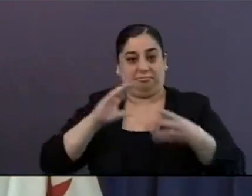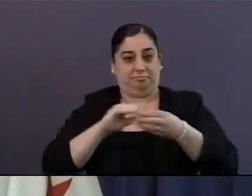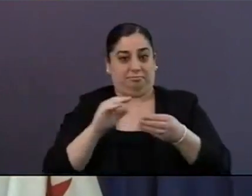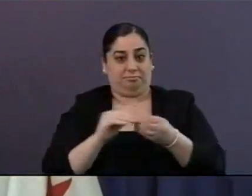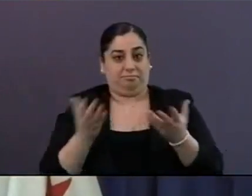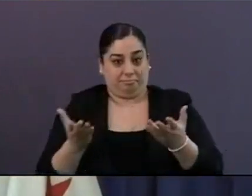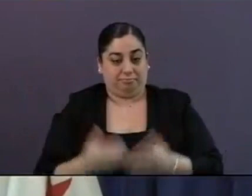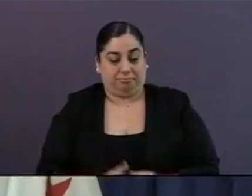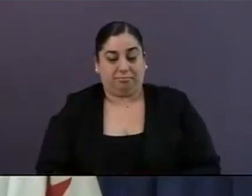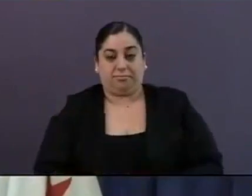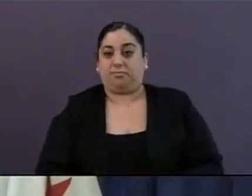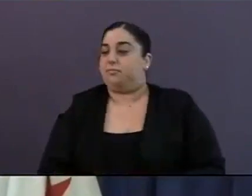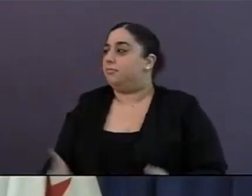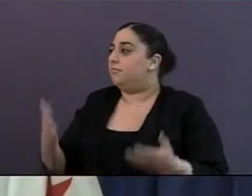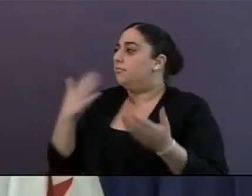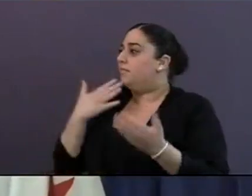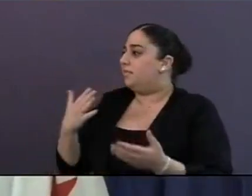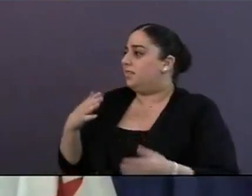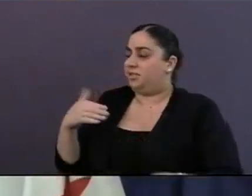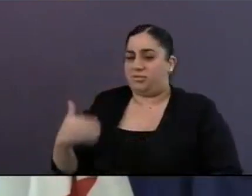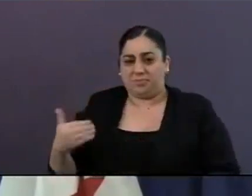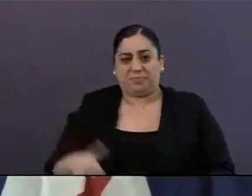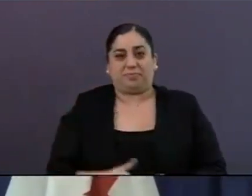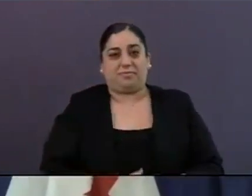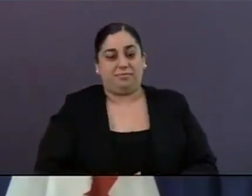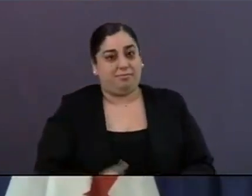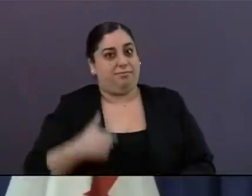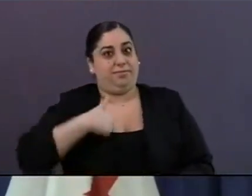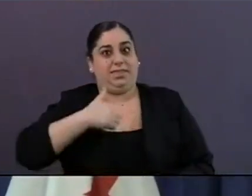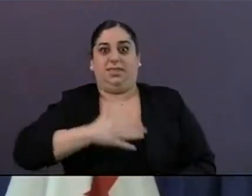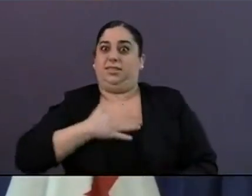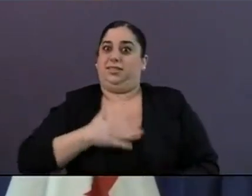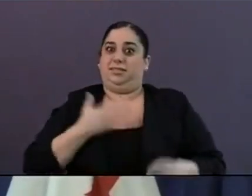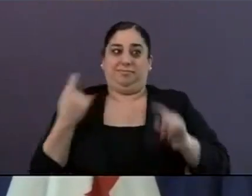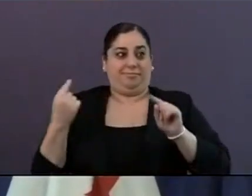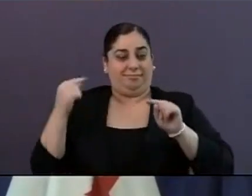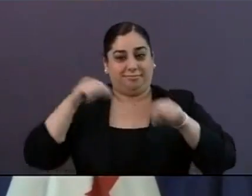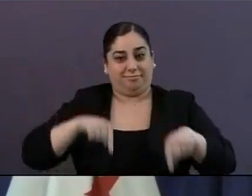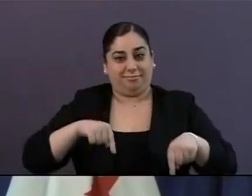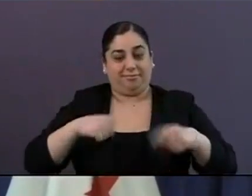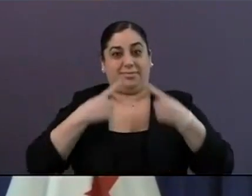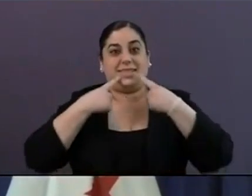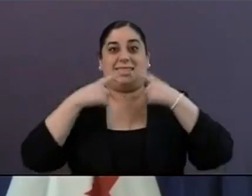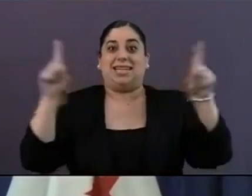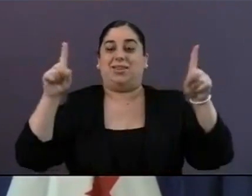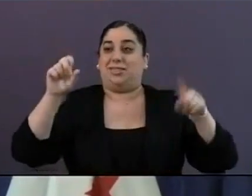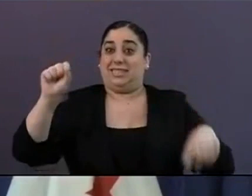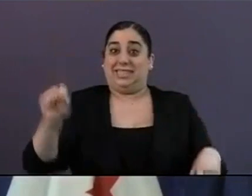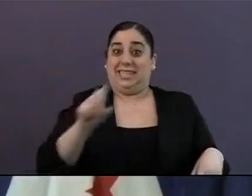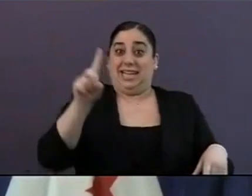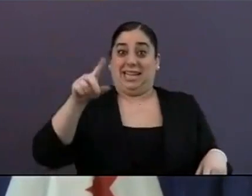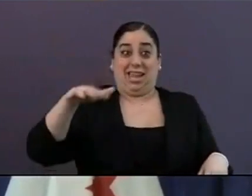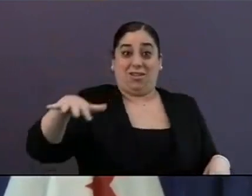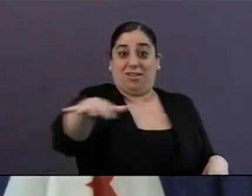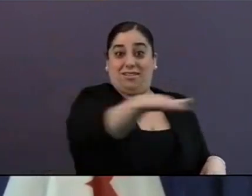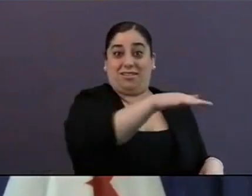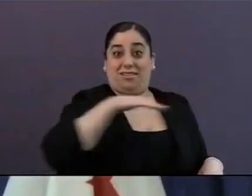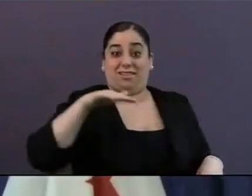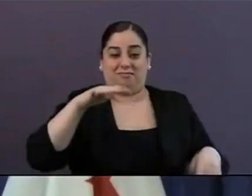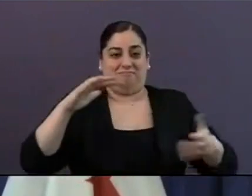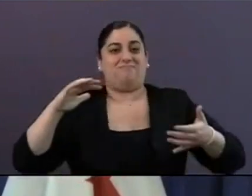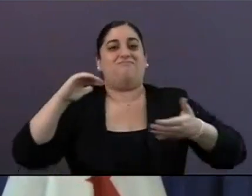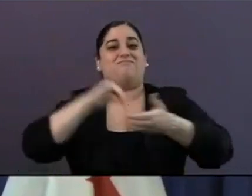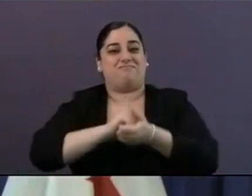Well, thank you, Mayor. It is great to be here with you today. Today, I'm excited to announce that San Diego is the latest U.S. City to have Verizon's